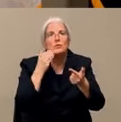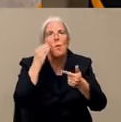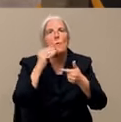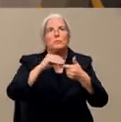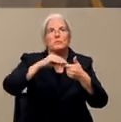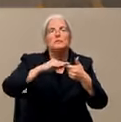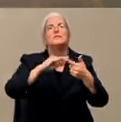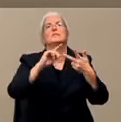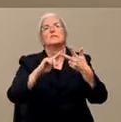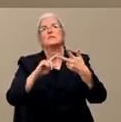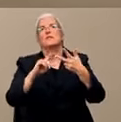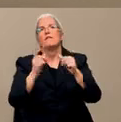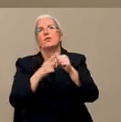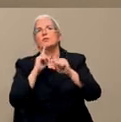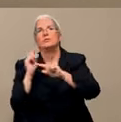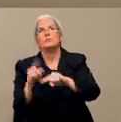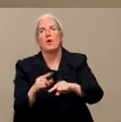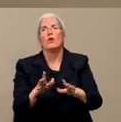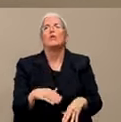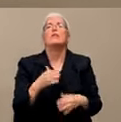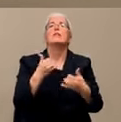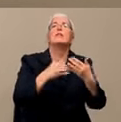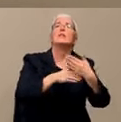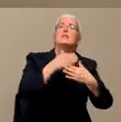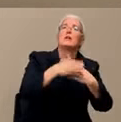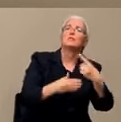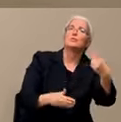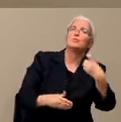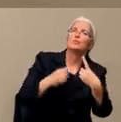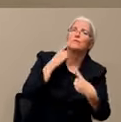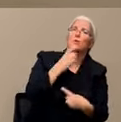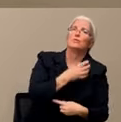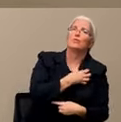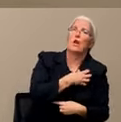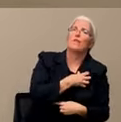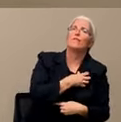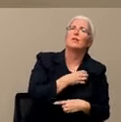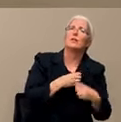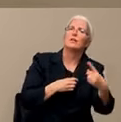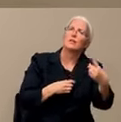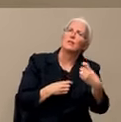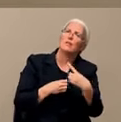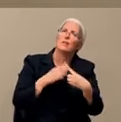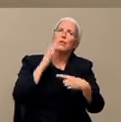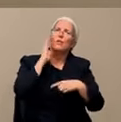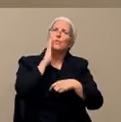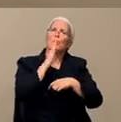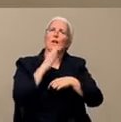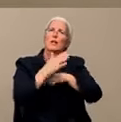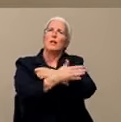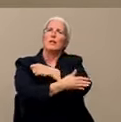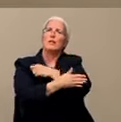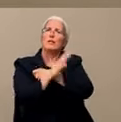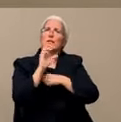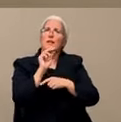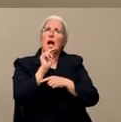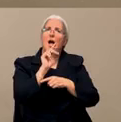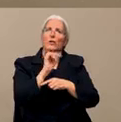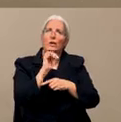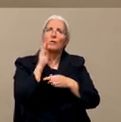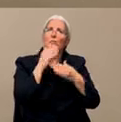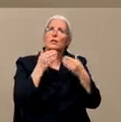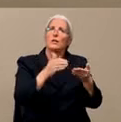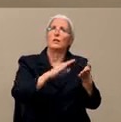the Sheriff. Sheriff, will Stanislaus County be releasing inmates? I think we've seen this in other counties around the state.